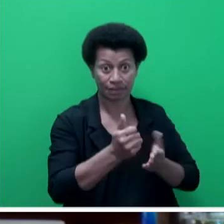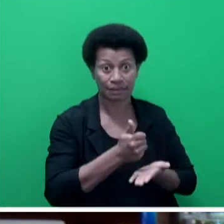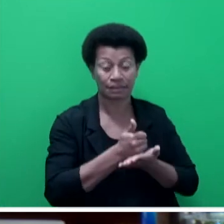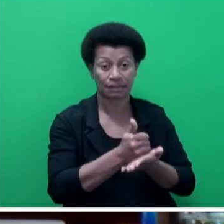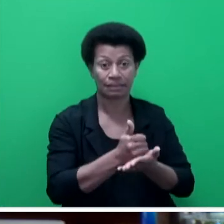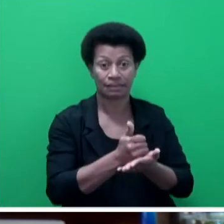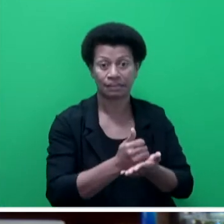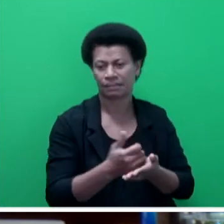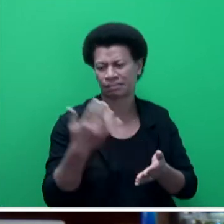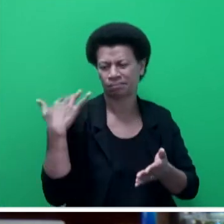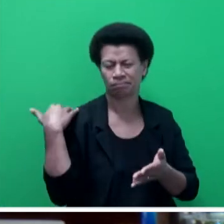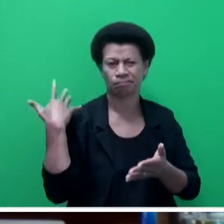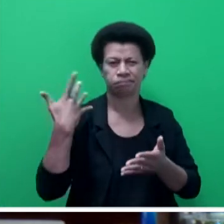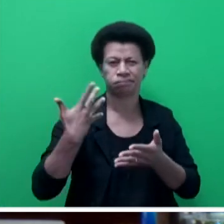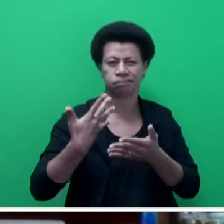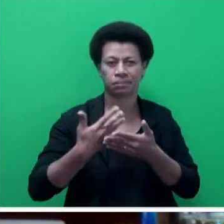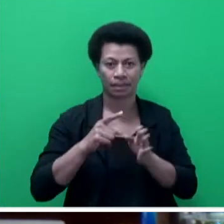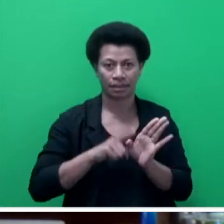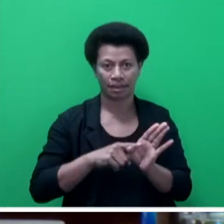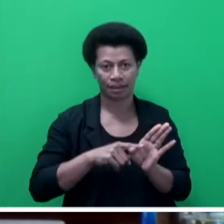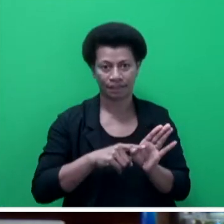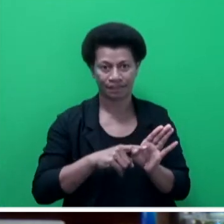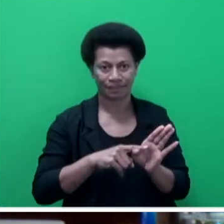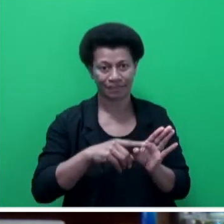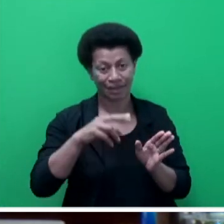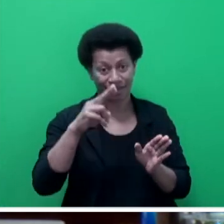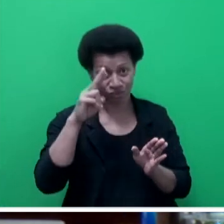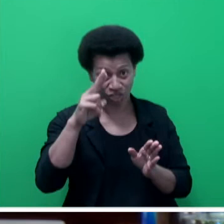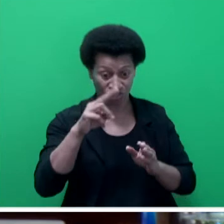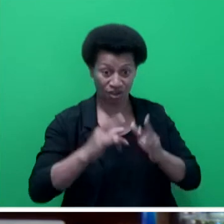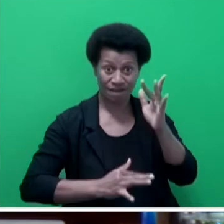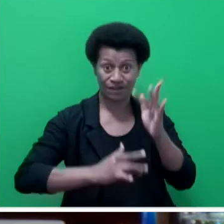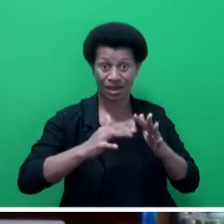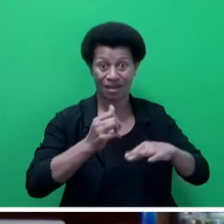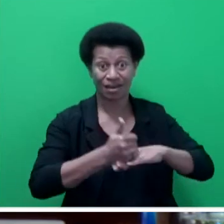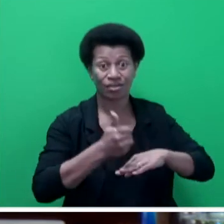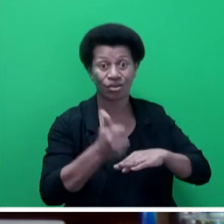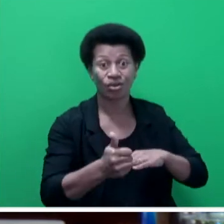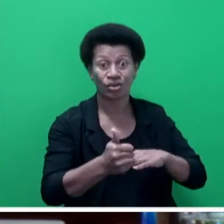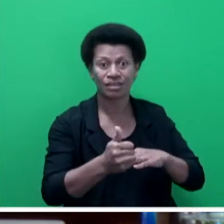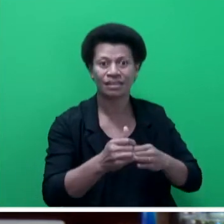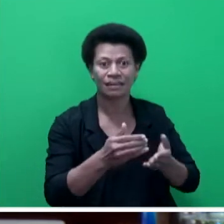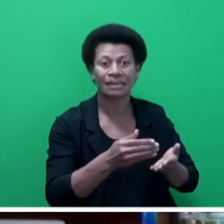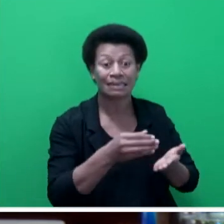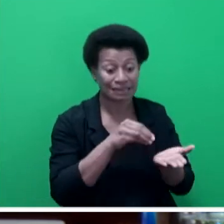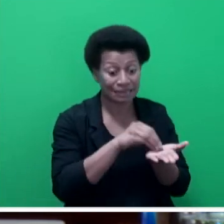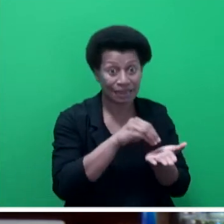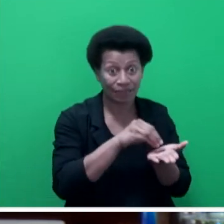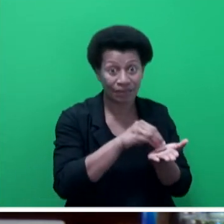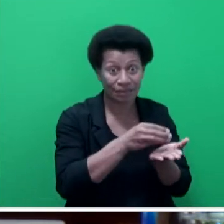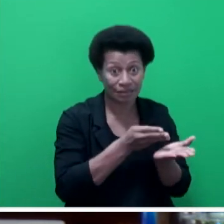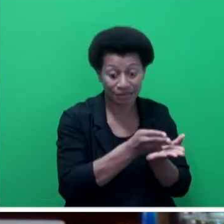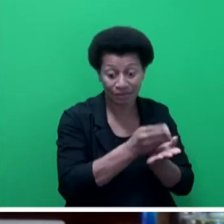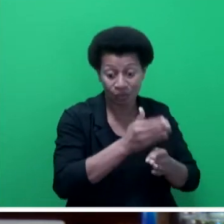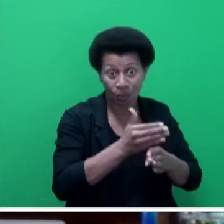years, the National Fire Authority has been able to take its services closer to the communities. They have been able to